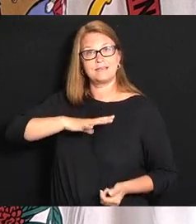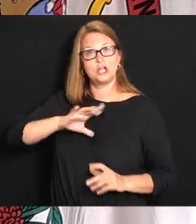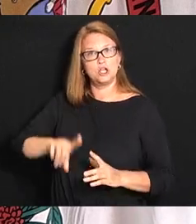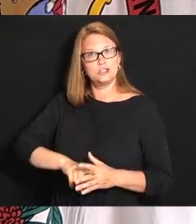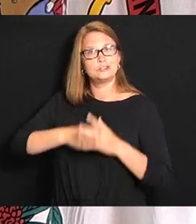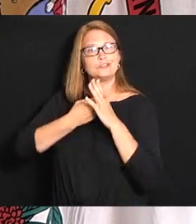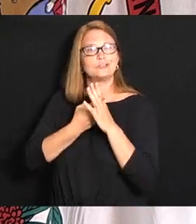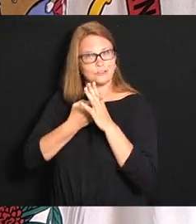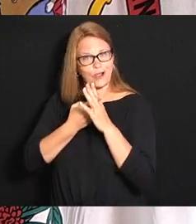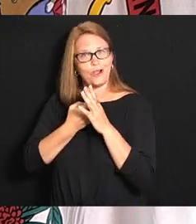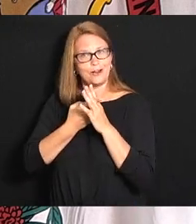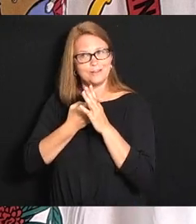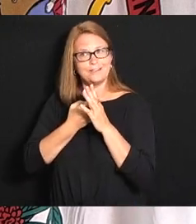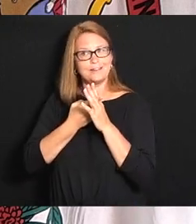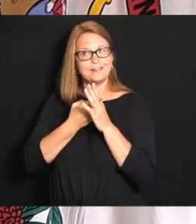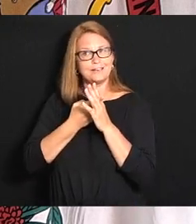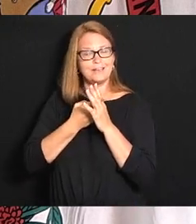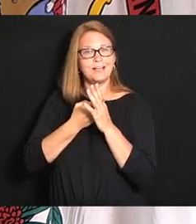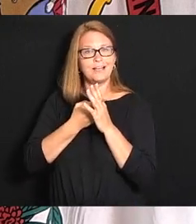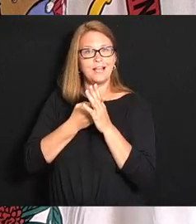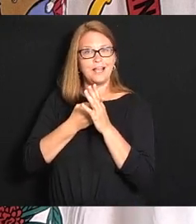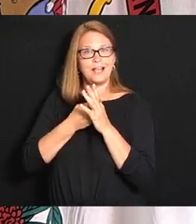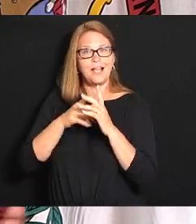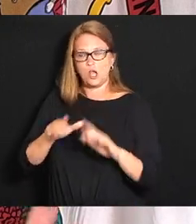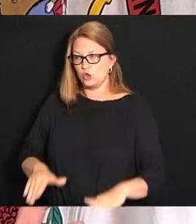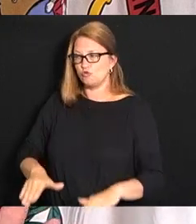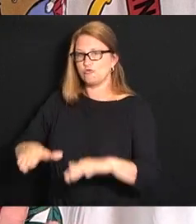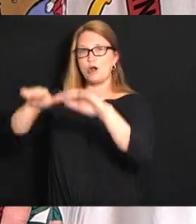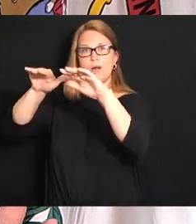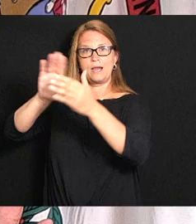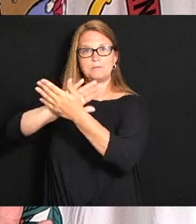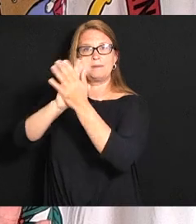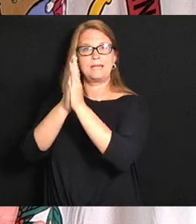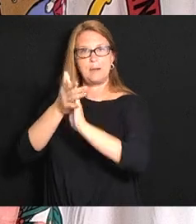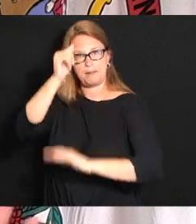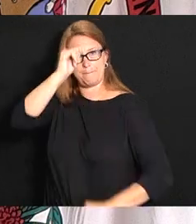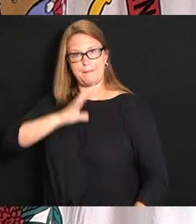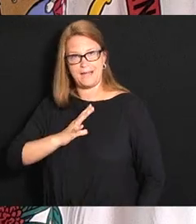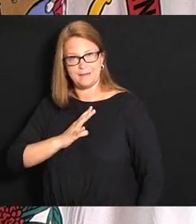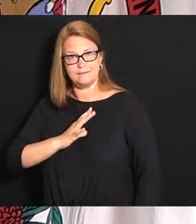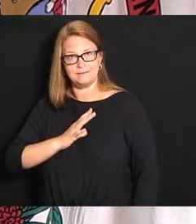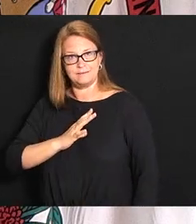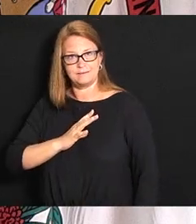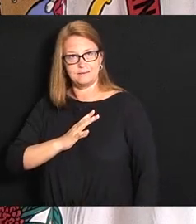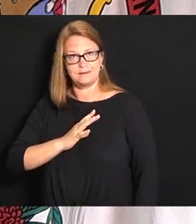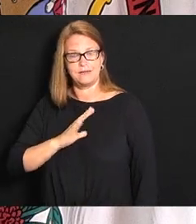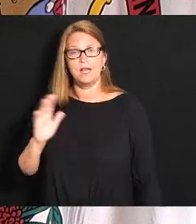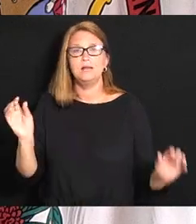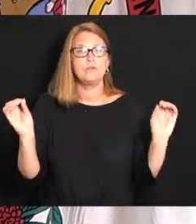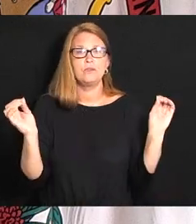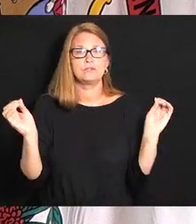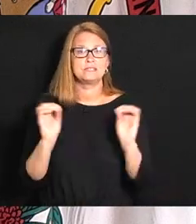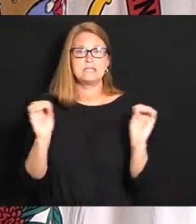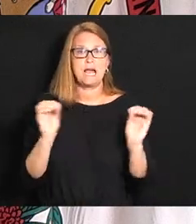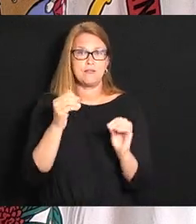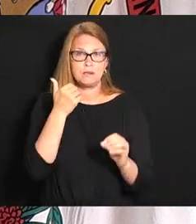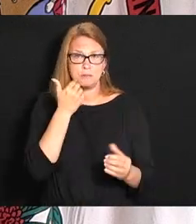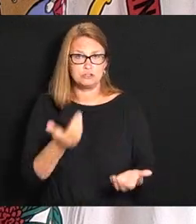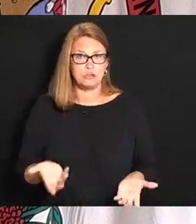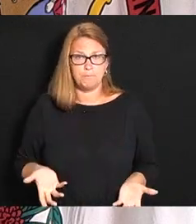pathway of being and growing up into being men there's nothing to be ashamed about